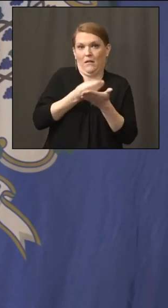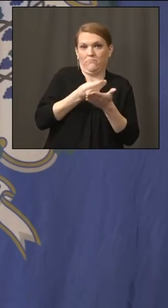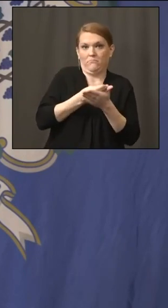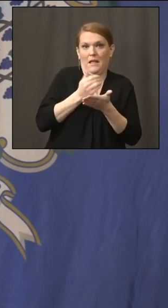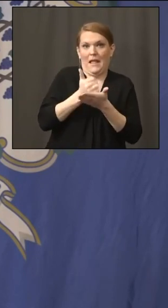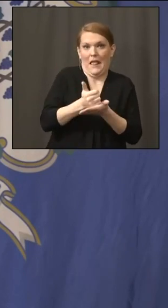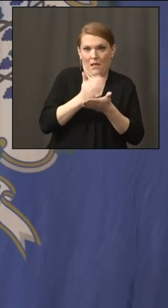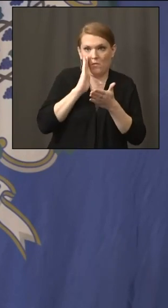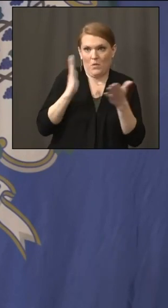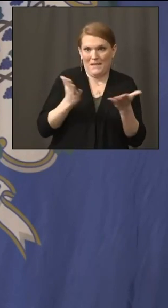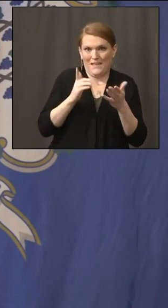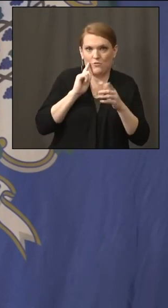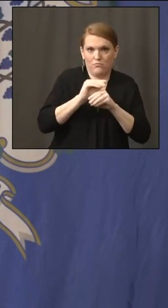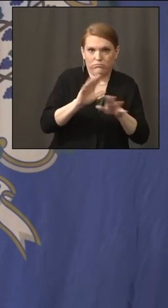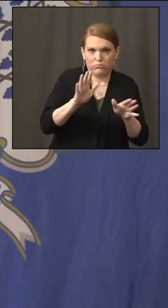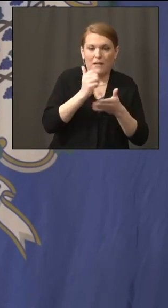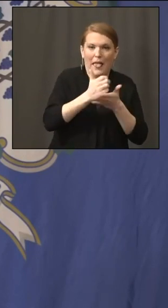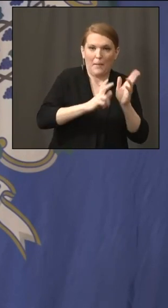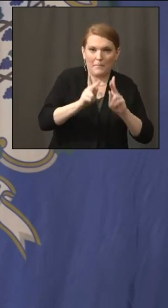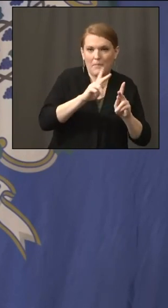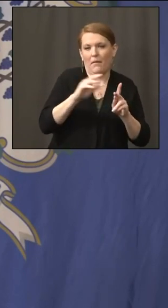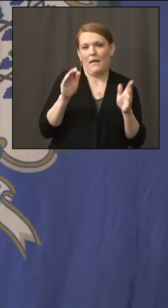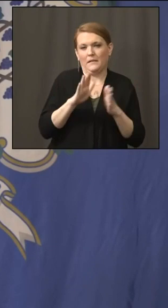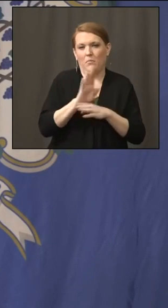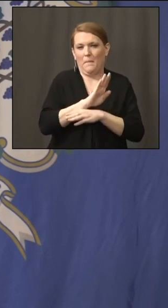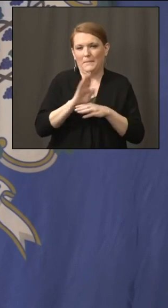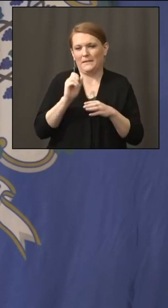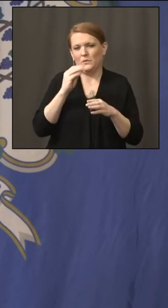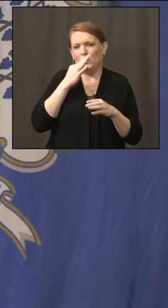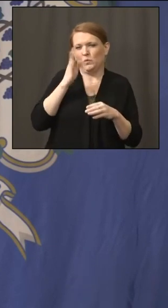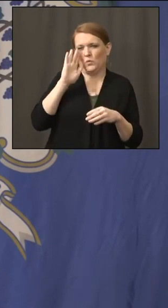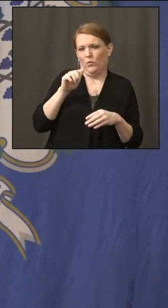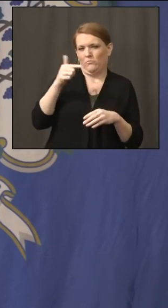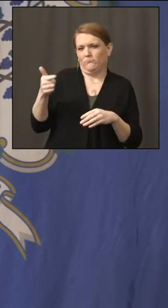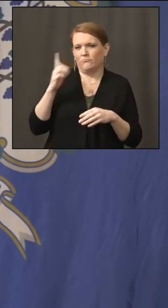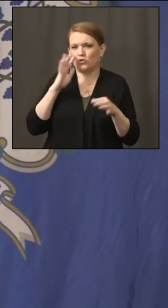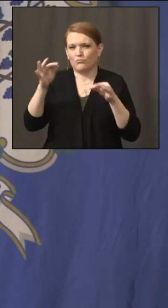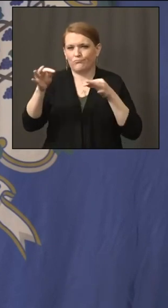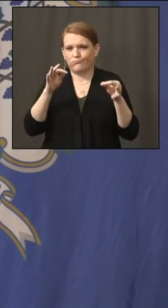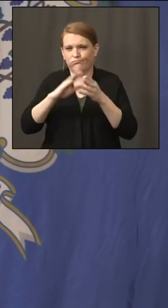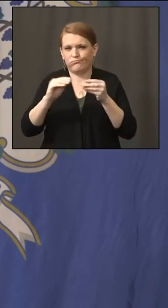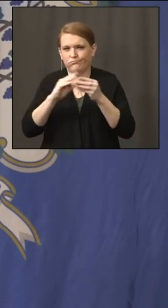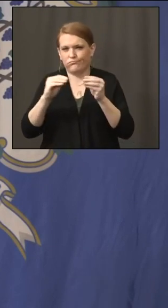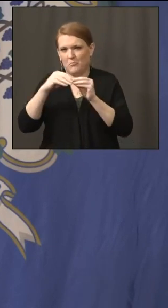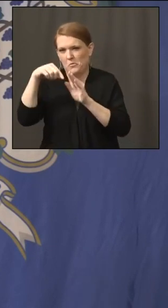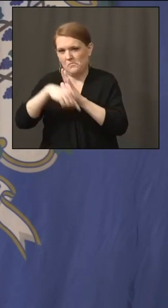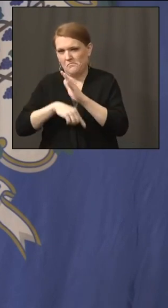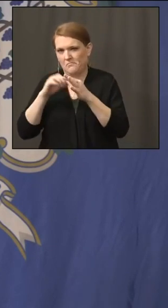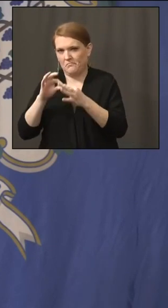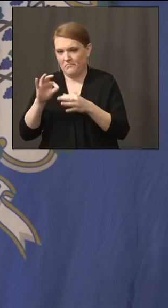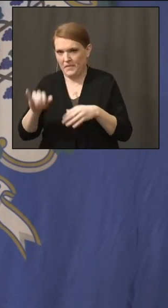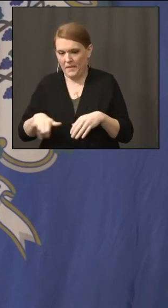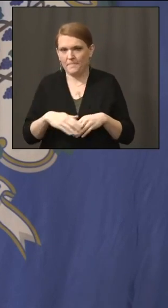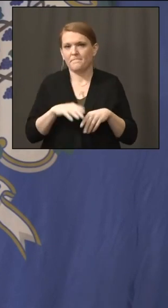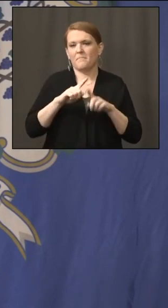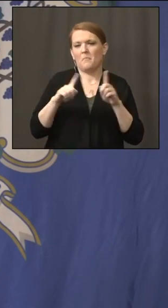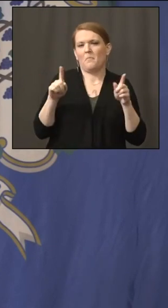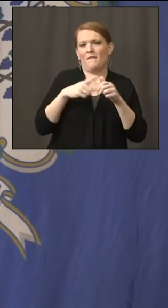individuals. So she'll be prepared to talk through that in just a minute. Let me just give you the last four days of COVID related